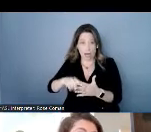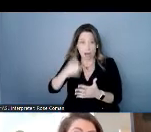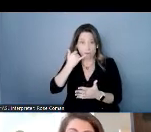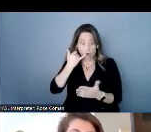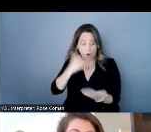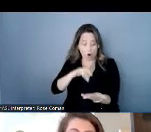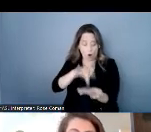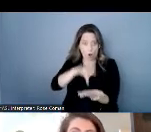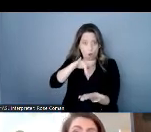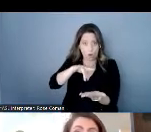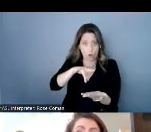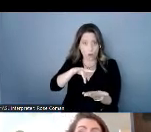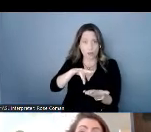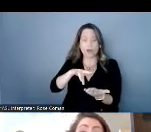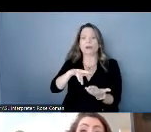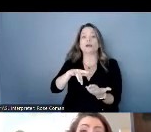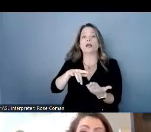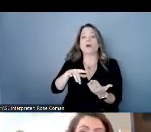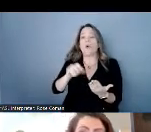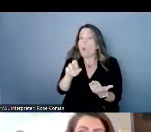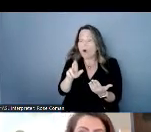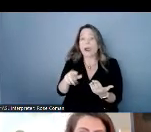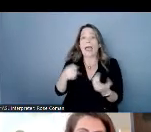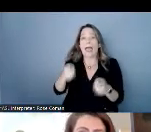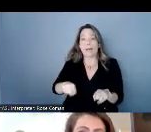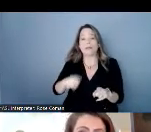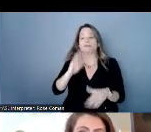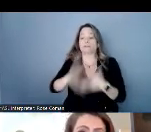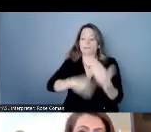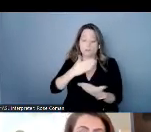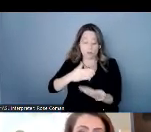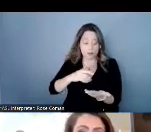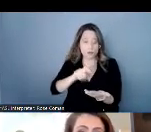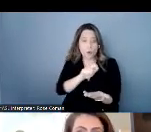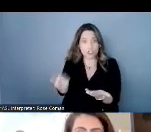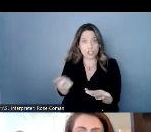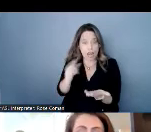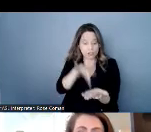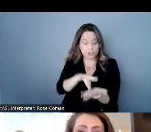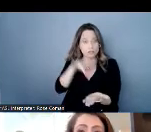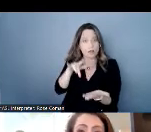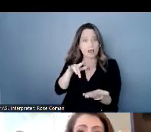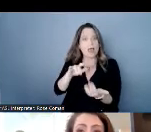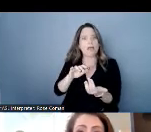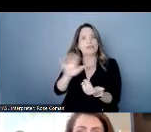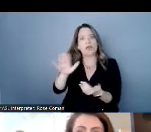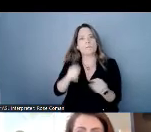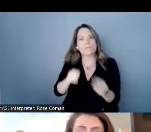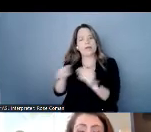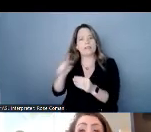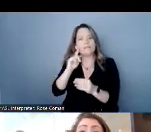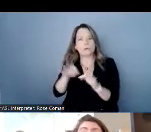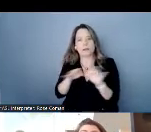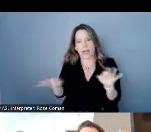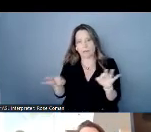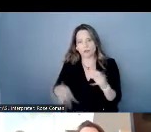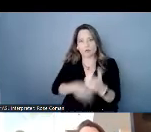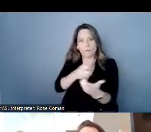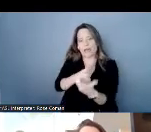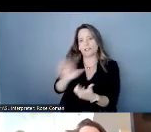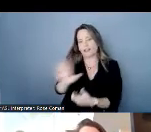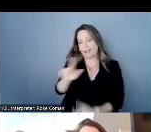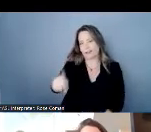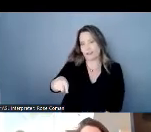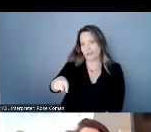switch in the middle of a call the caption methodology that they're using that switches their that meets their accessibility needs the